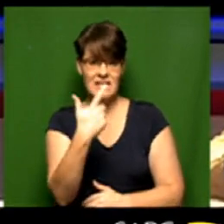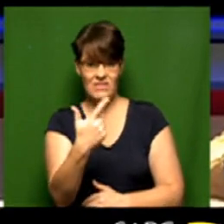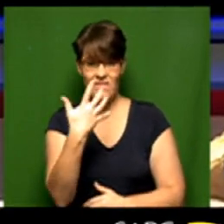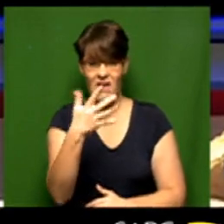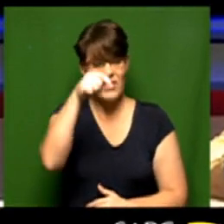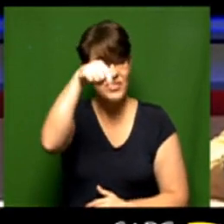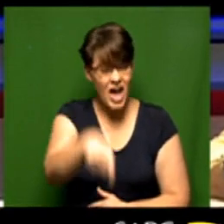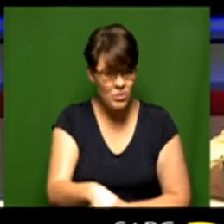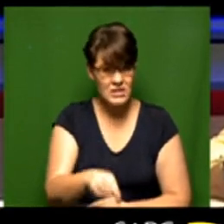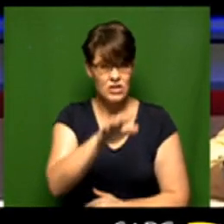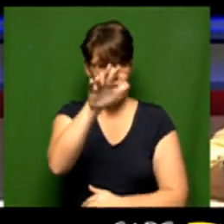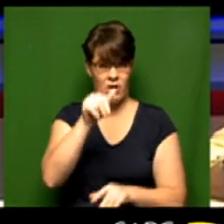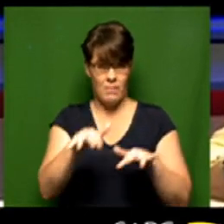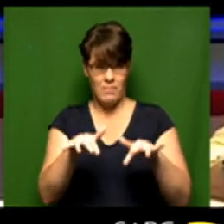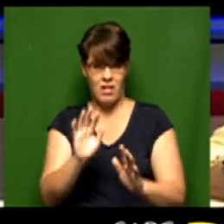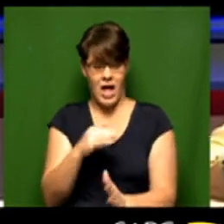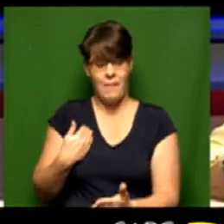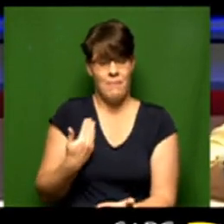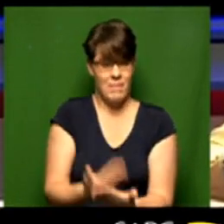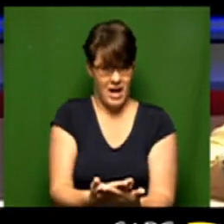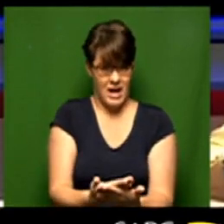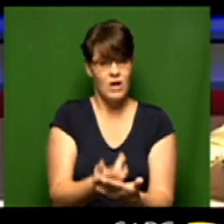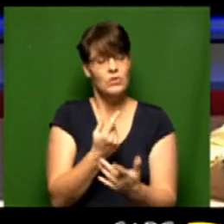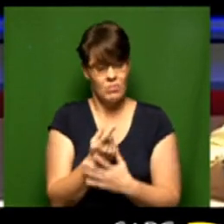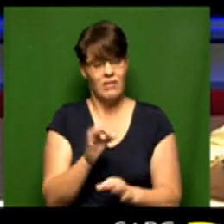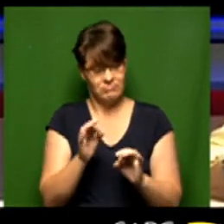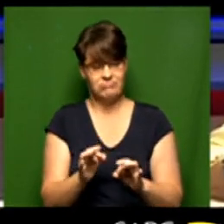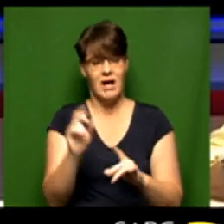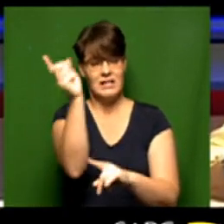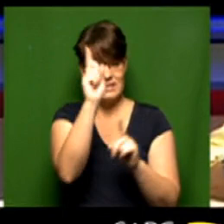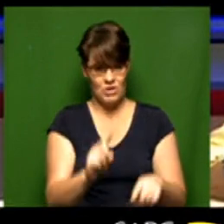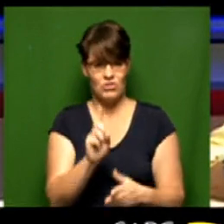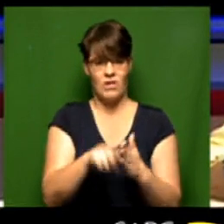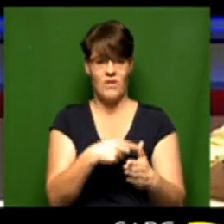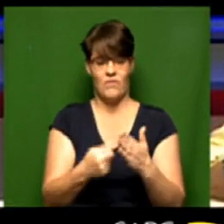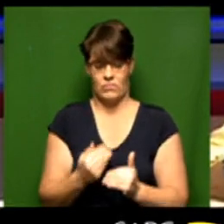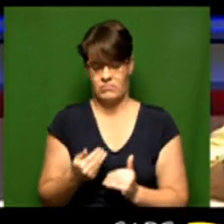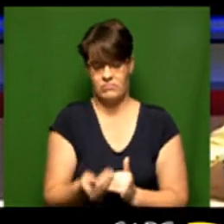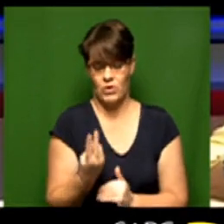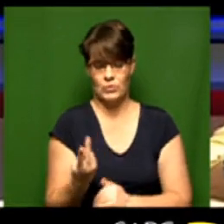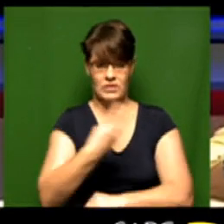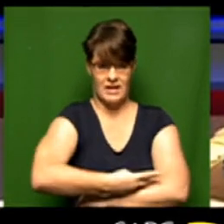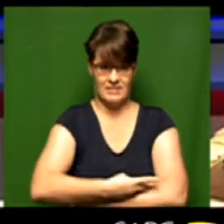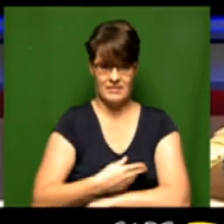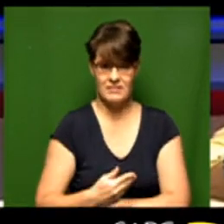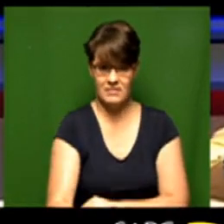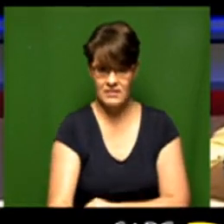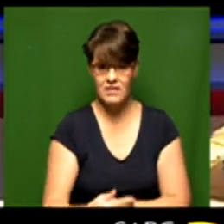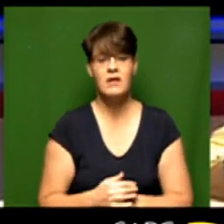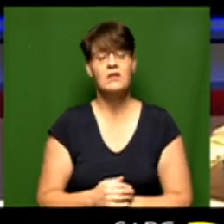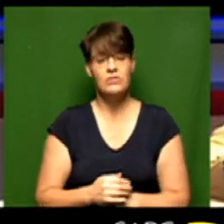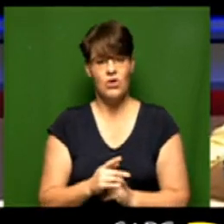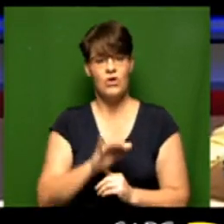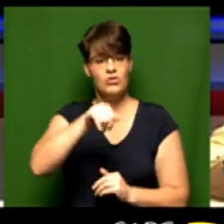,000 South Africans have applied to make their special votes over these next two days so Jade Lee Paulzer's